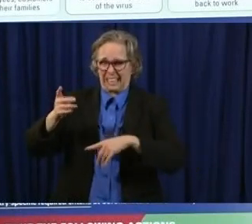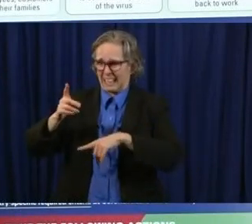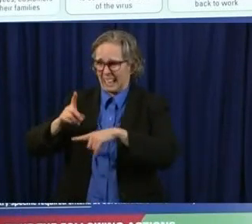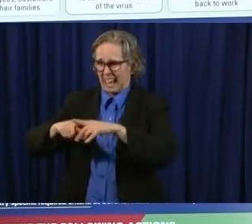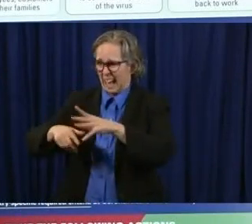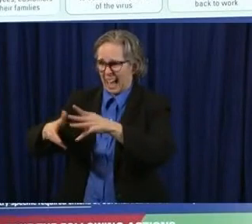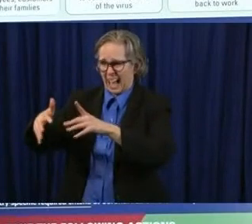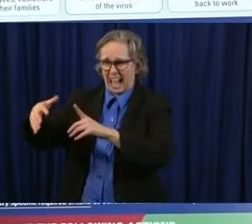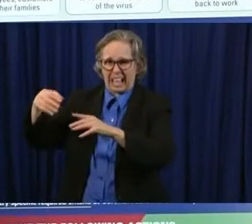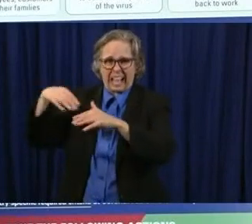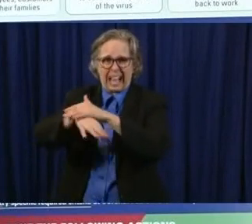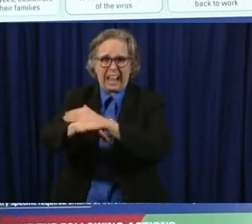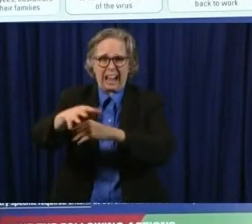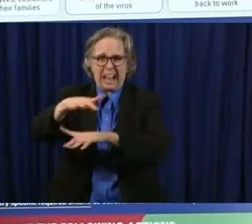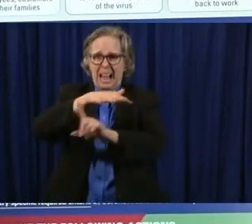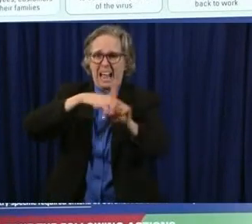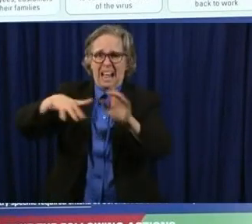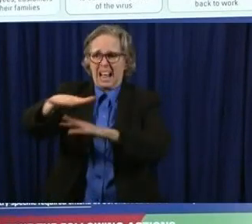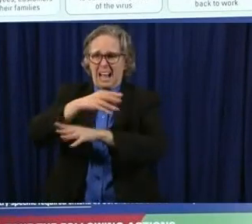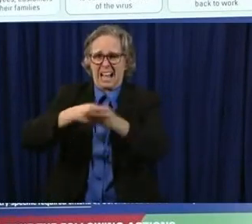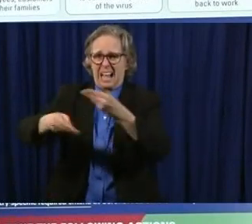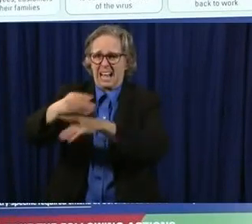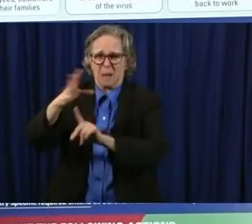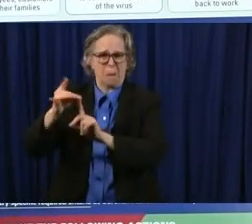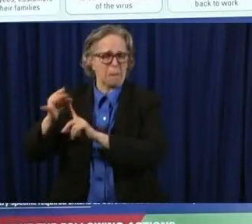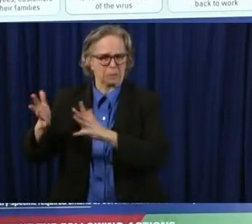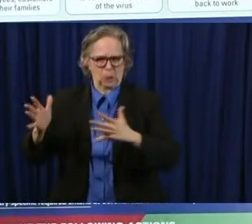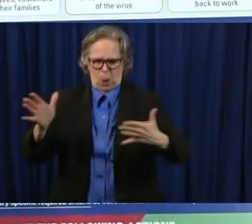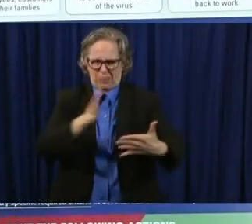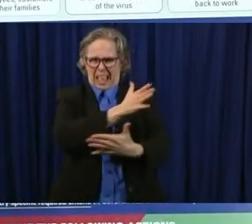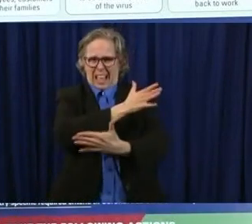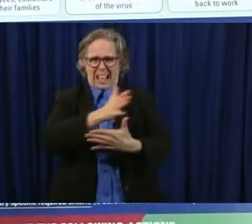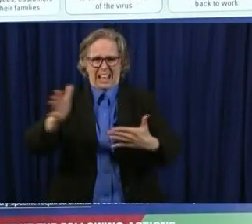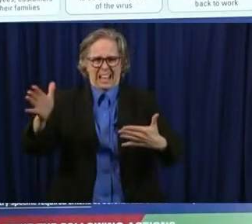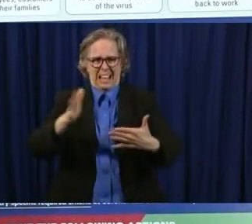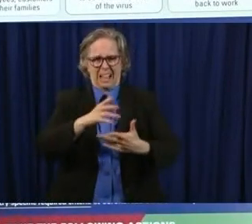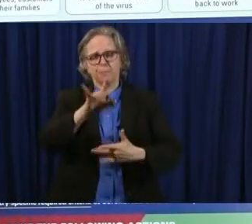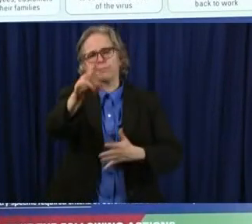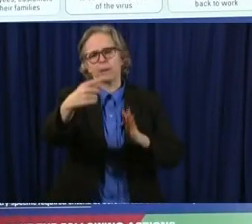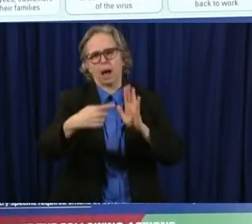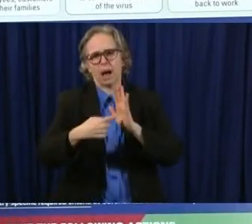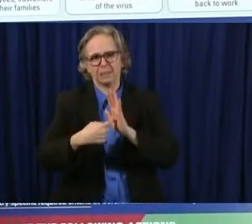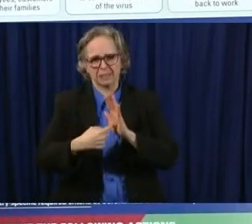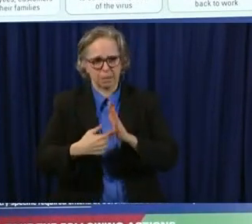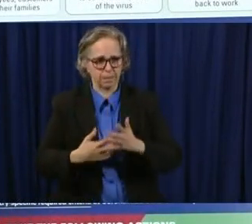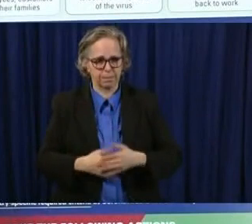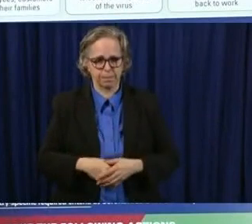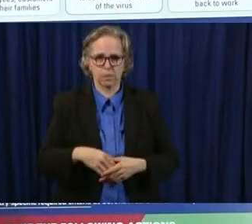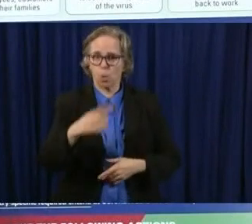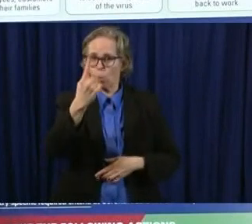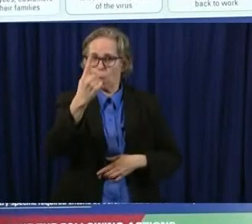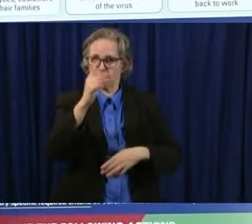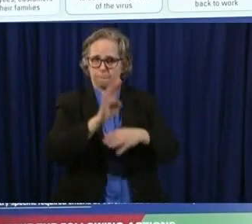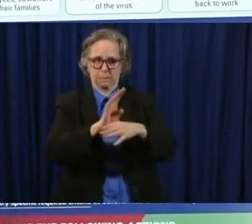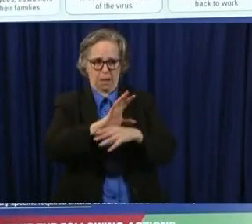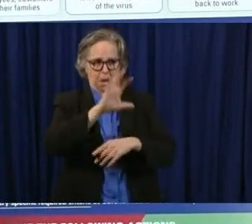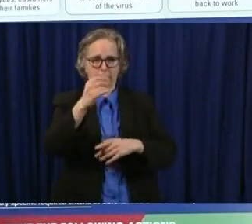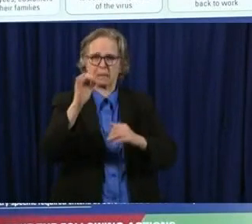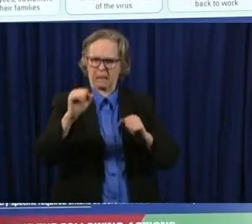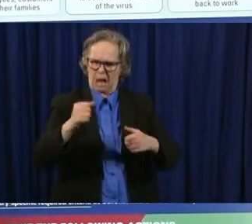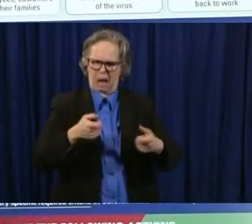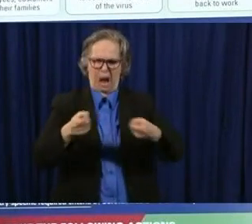for example that can enforce the six feet that can have the uh the mass the facial covering